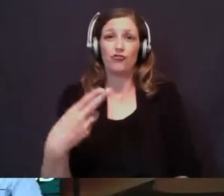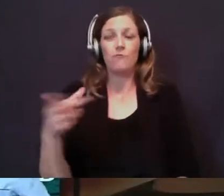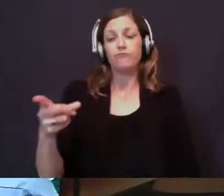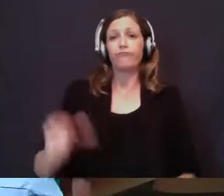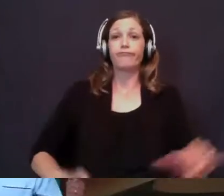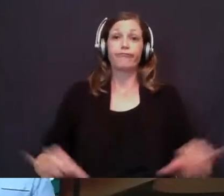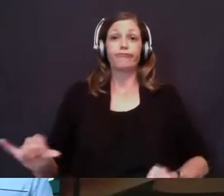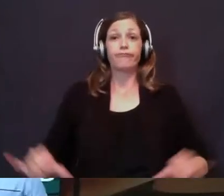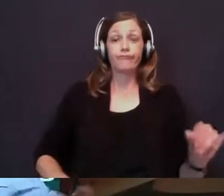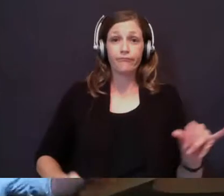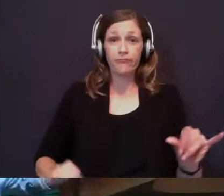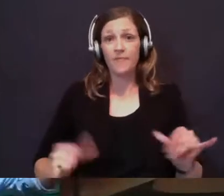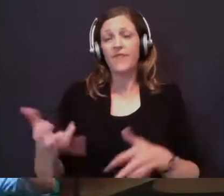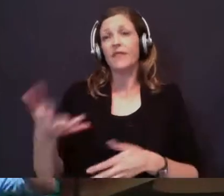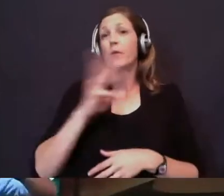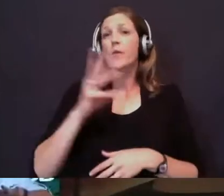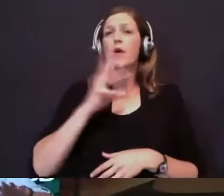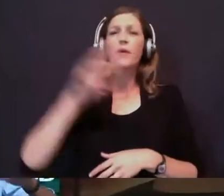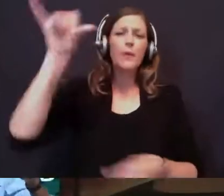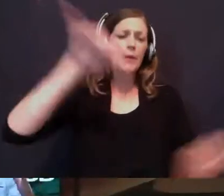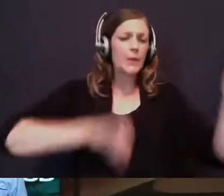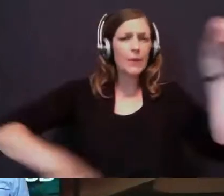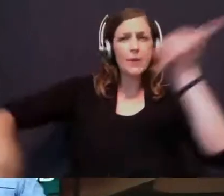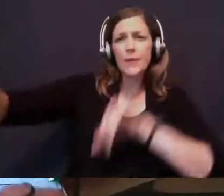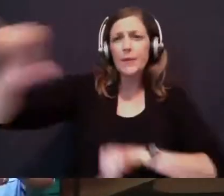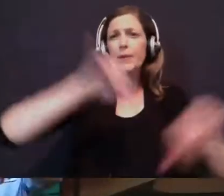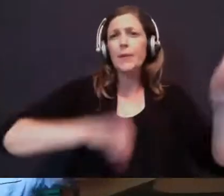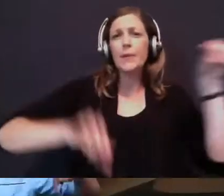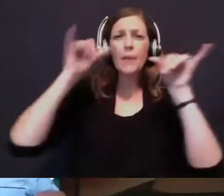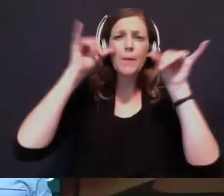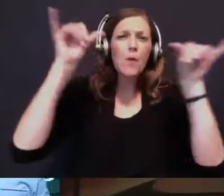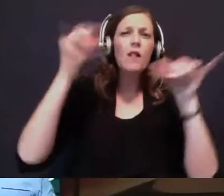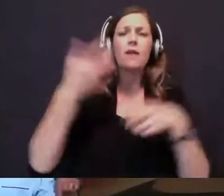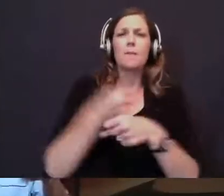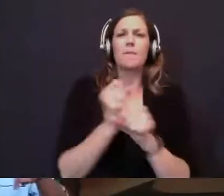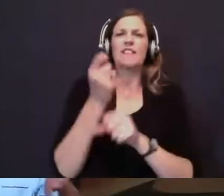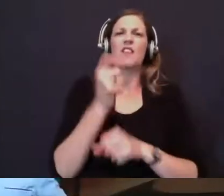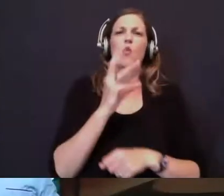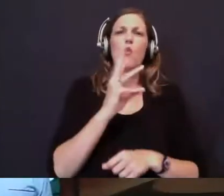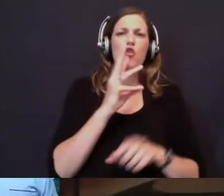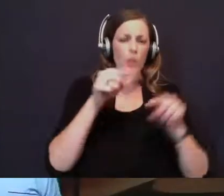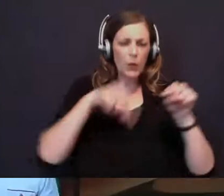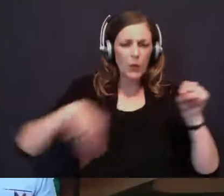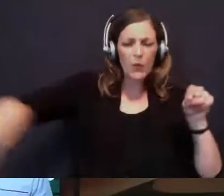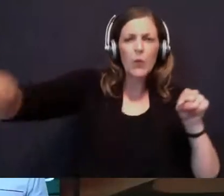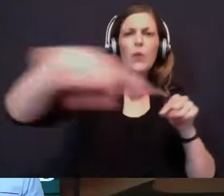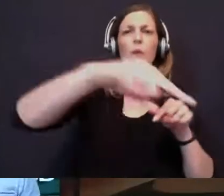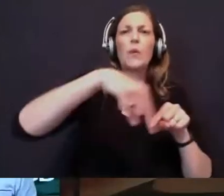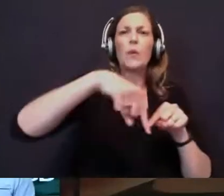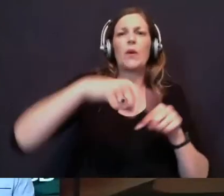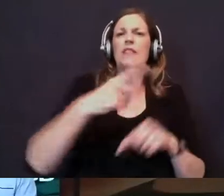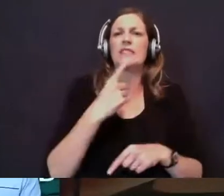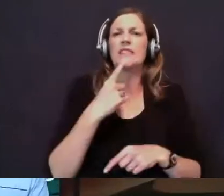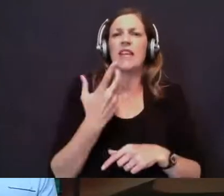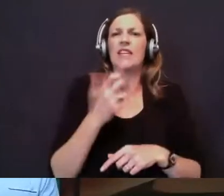Elijah takes jars of water, pours it all over the bulls. He makes a little moat around the sacrifice. He's saying, this is not going to be